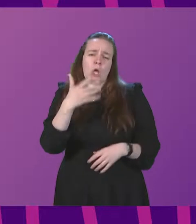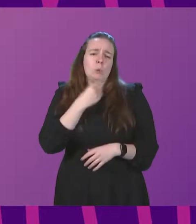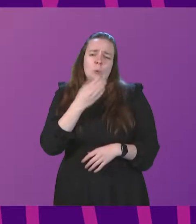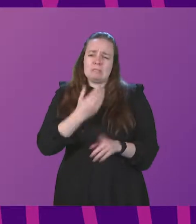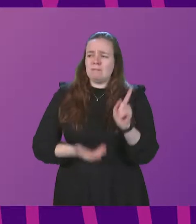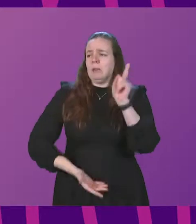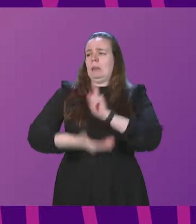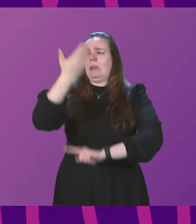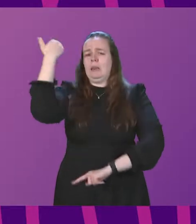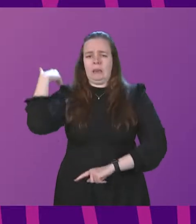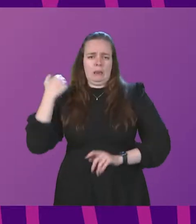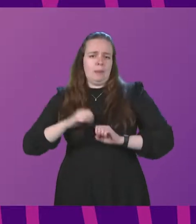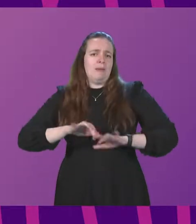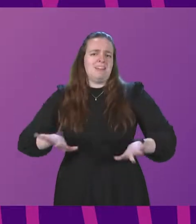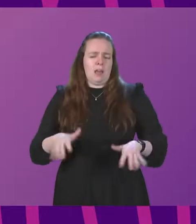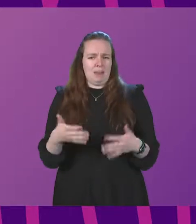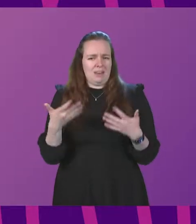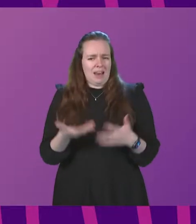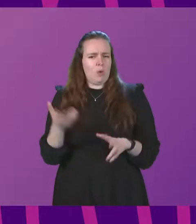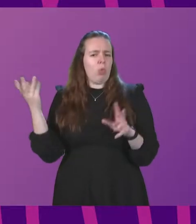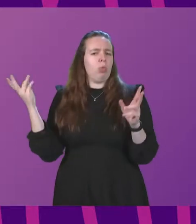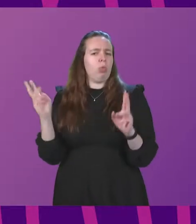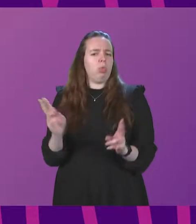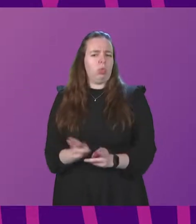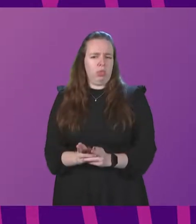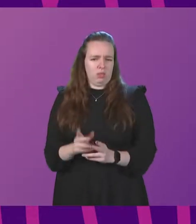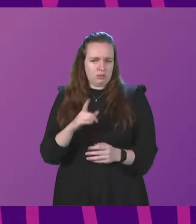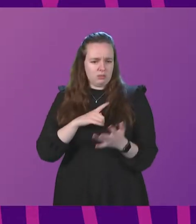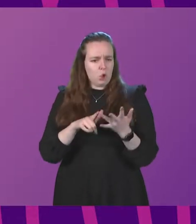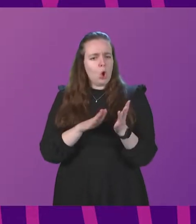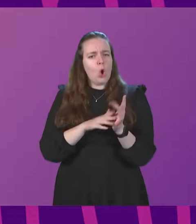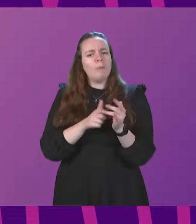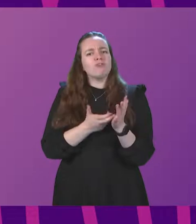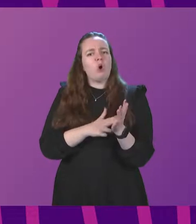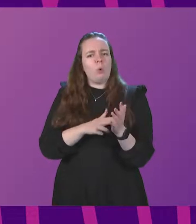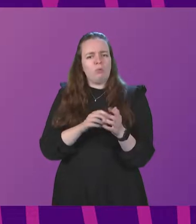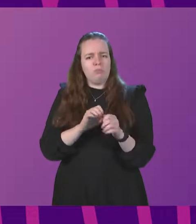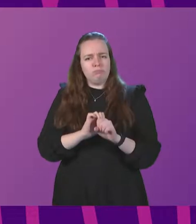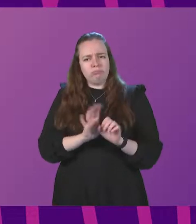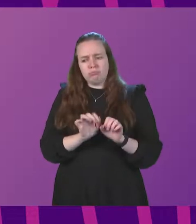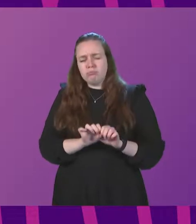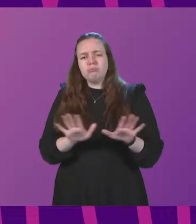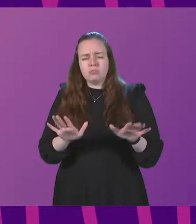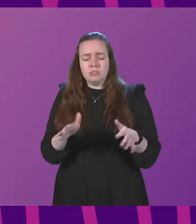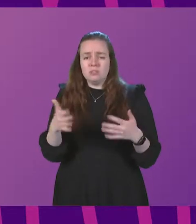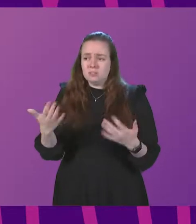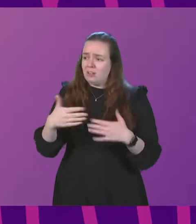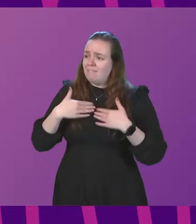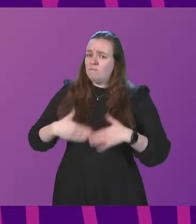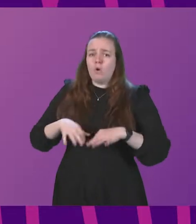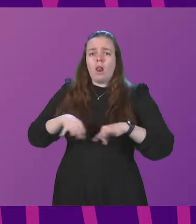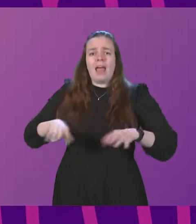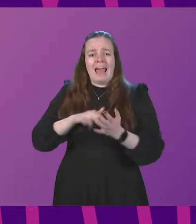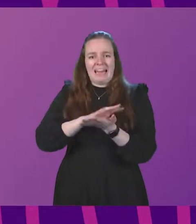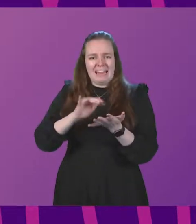stages of the pandemic. It is far less effective since Omicron emerged. Meanwhile, frontline NHS services are in desperate